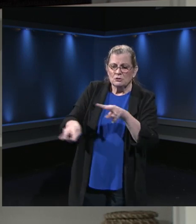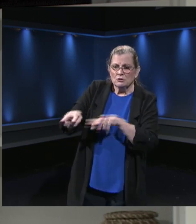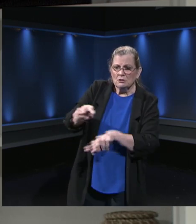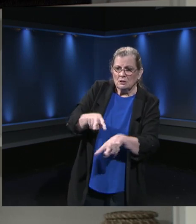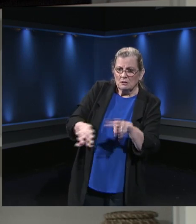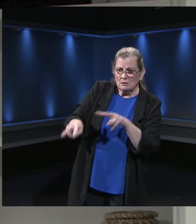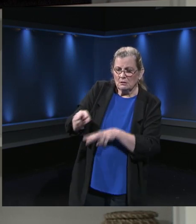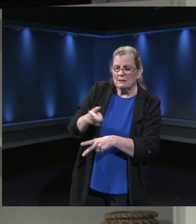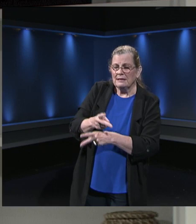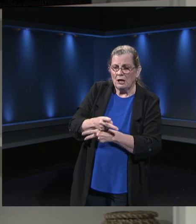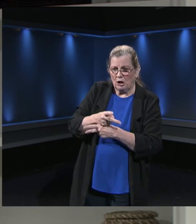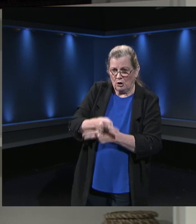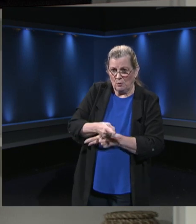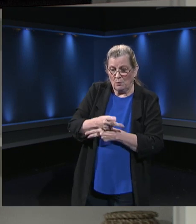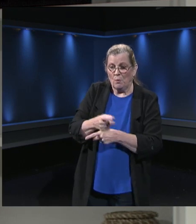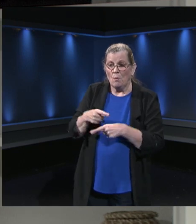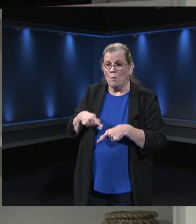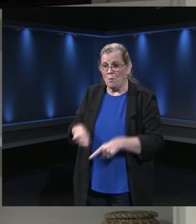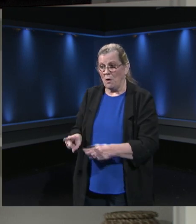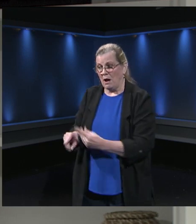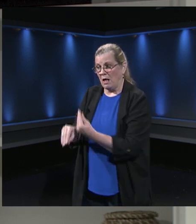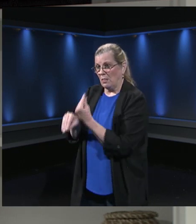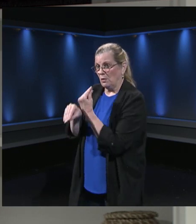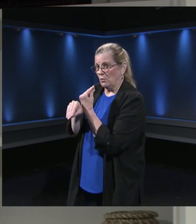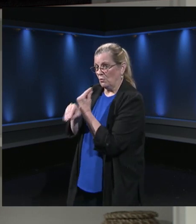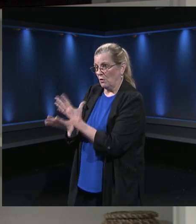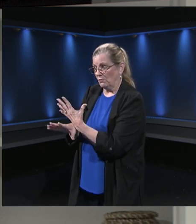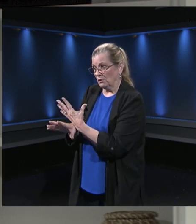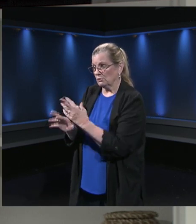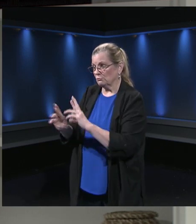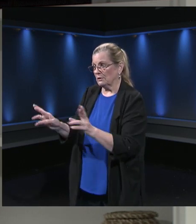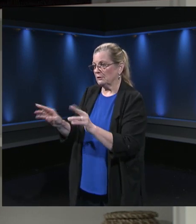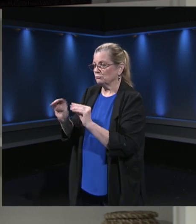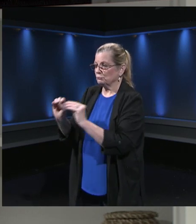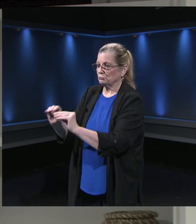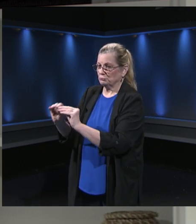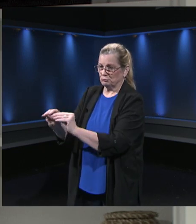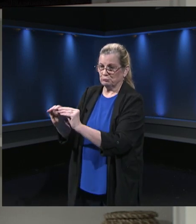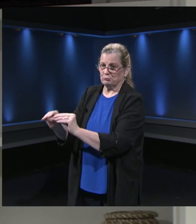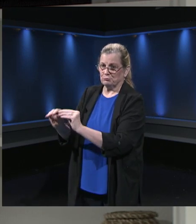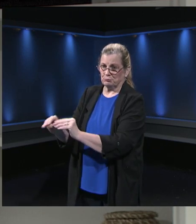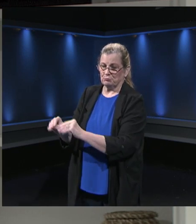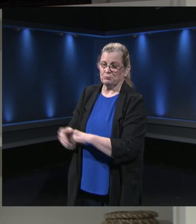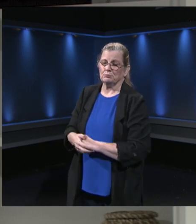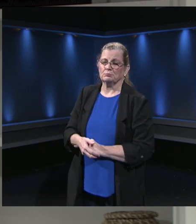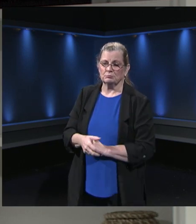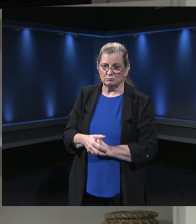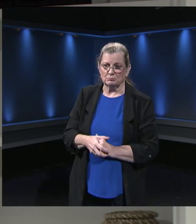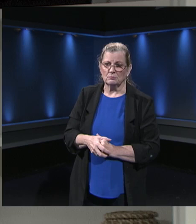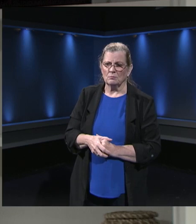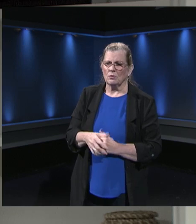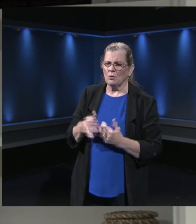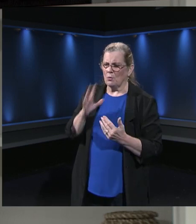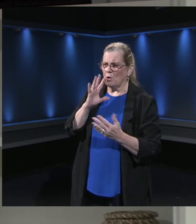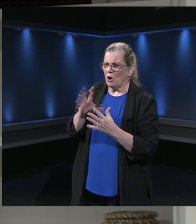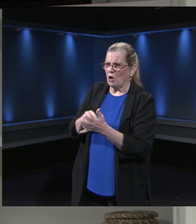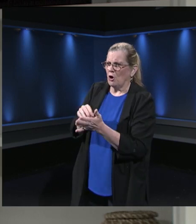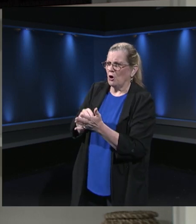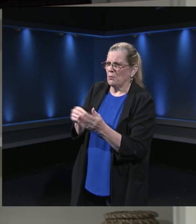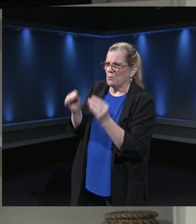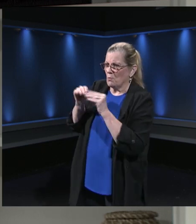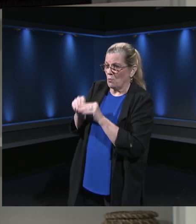they are accessing virtual instruction in Fairfax County Public Schools. So you can learn more about that by